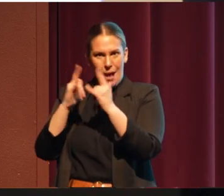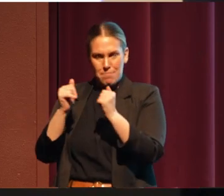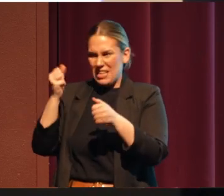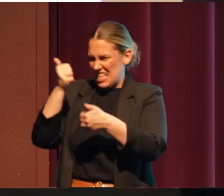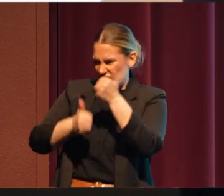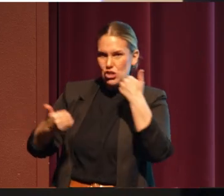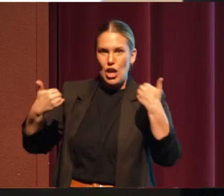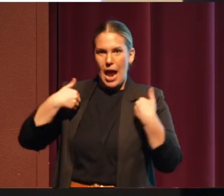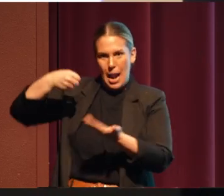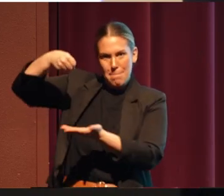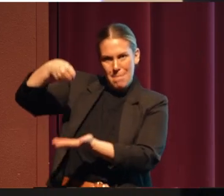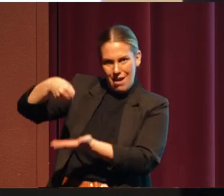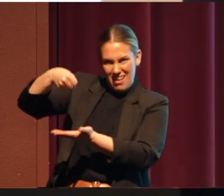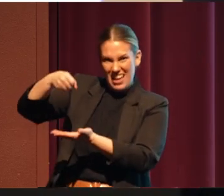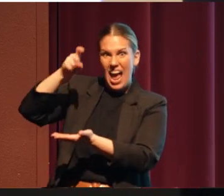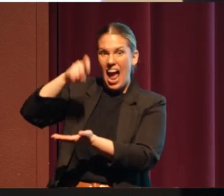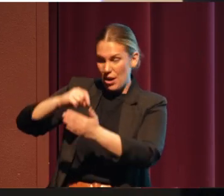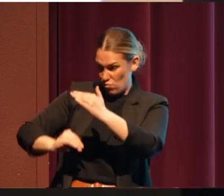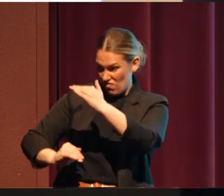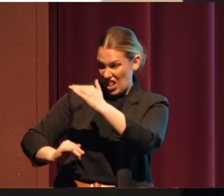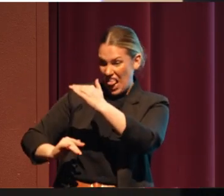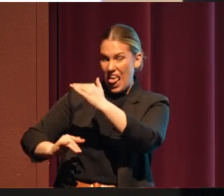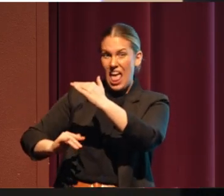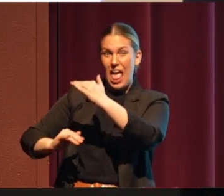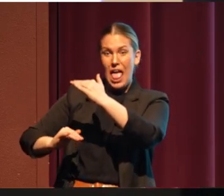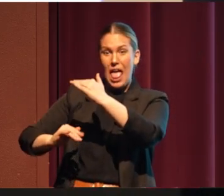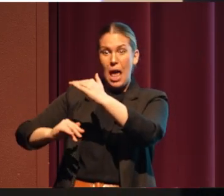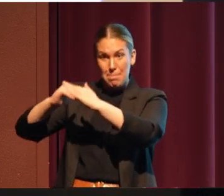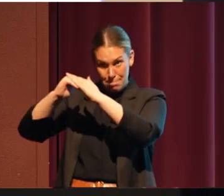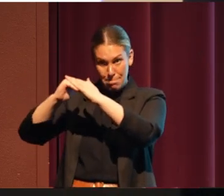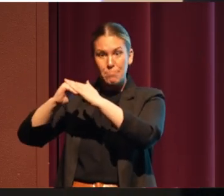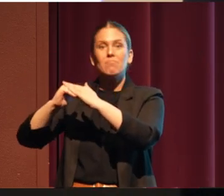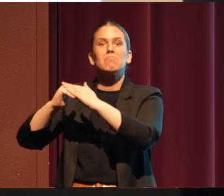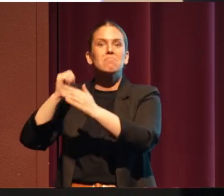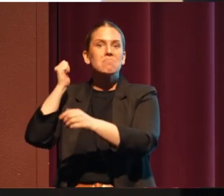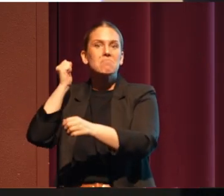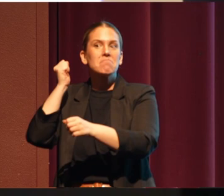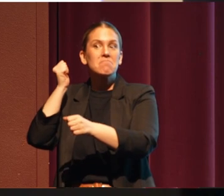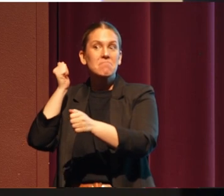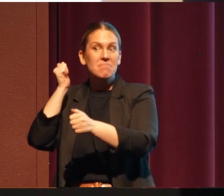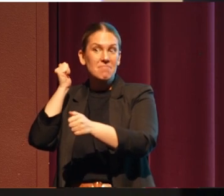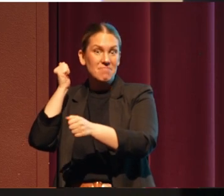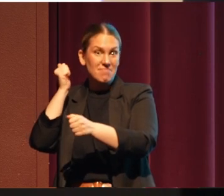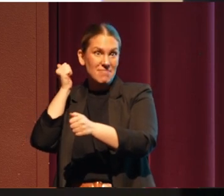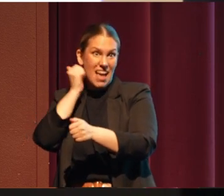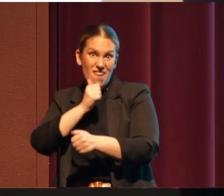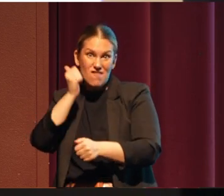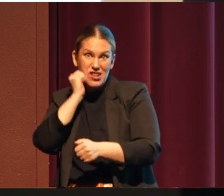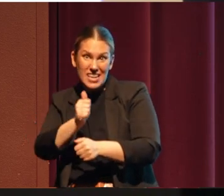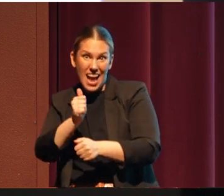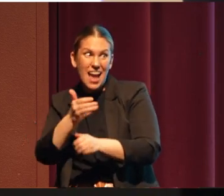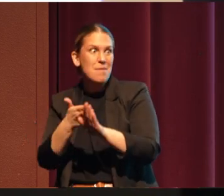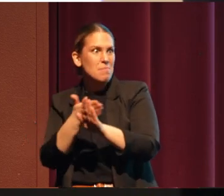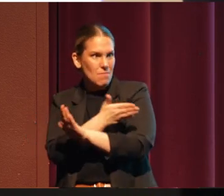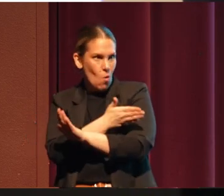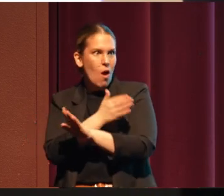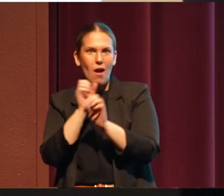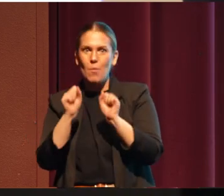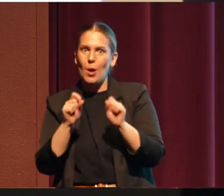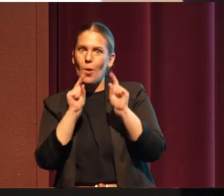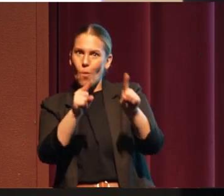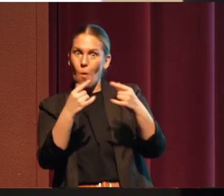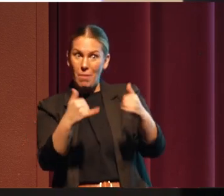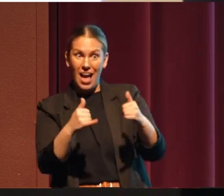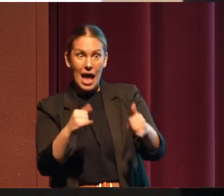And they had to fill that bucket every single day before they could go play. And if and